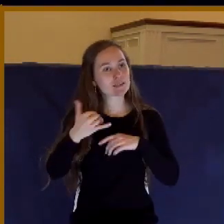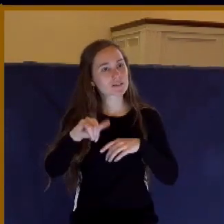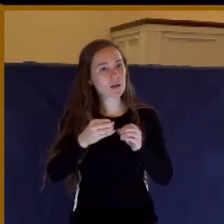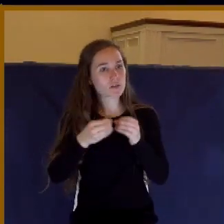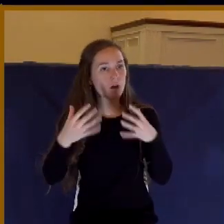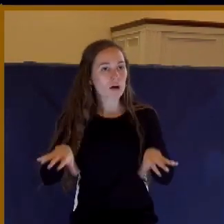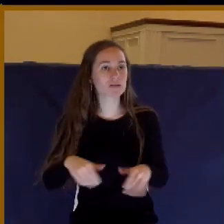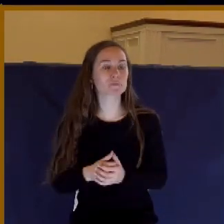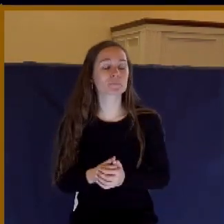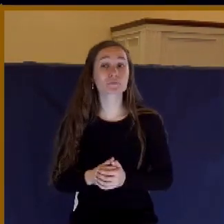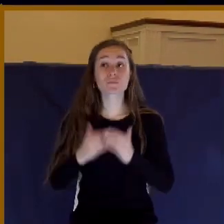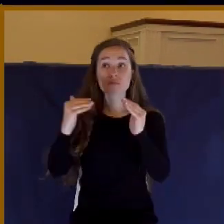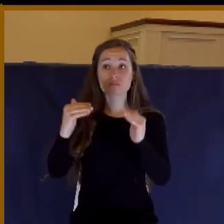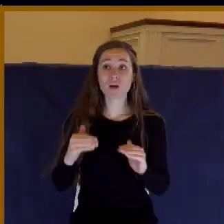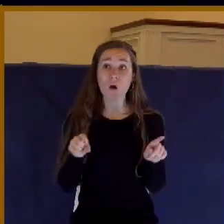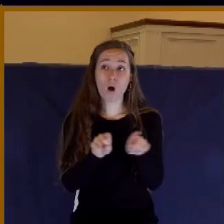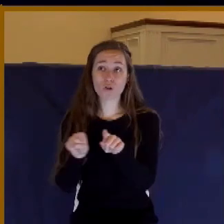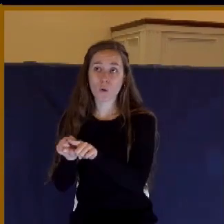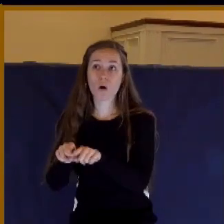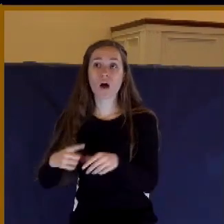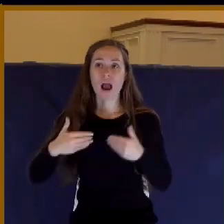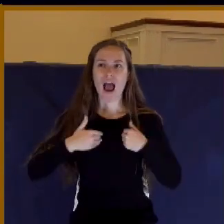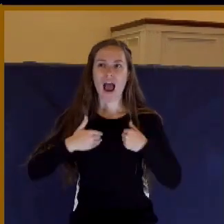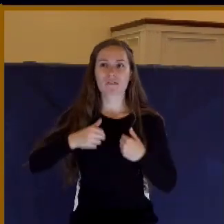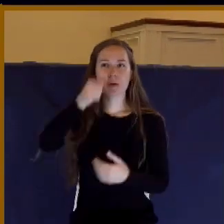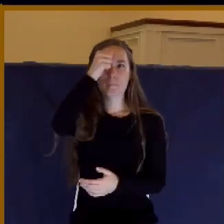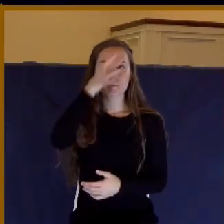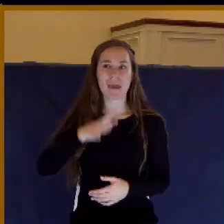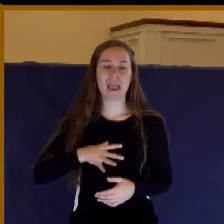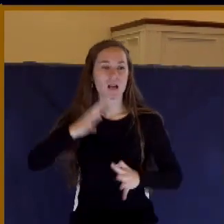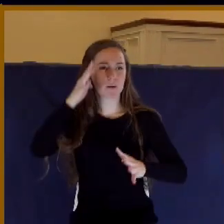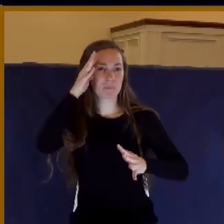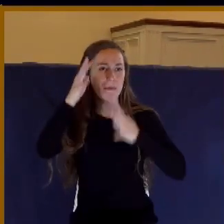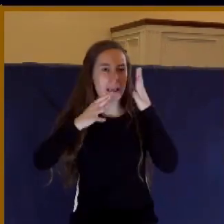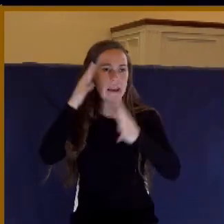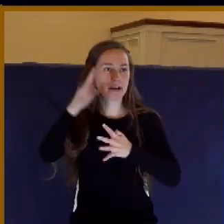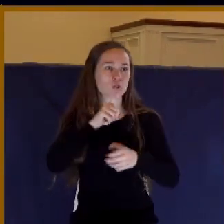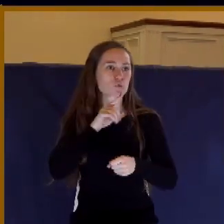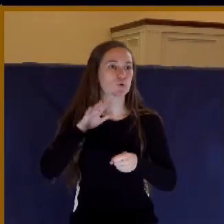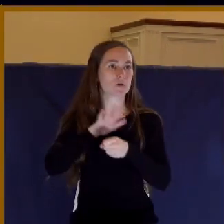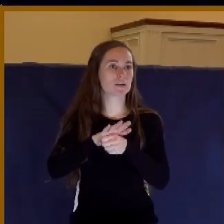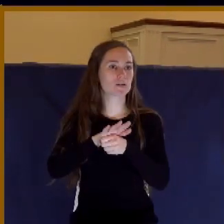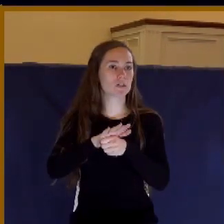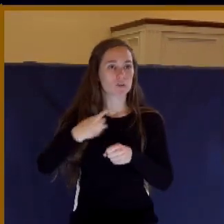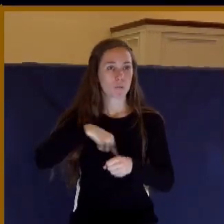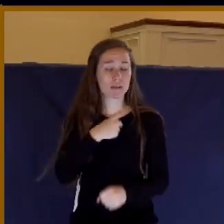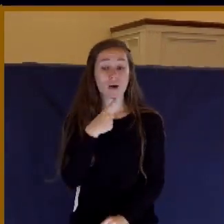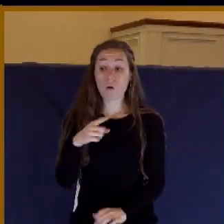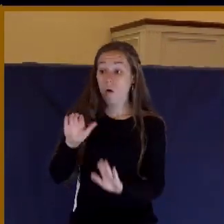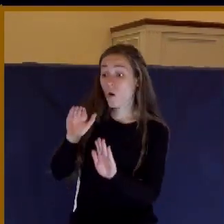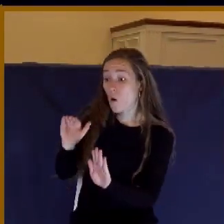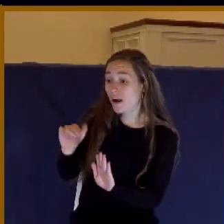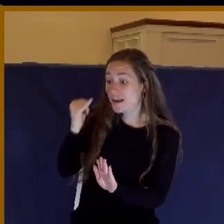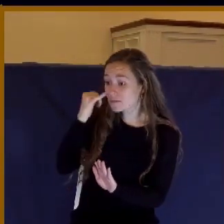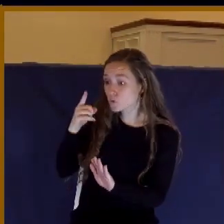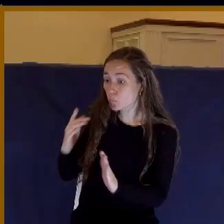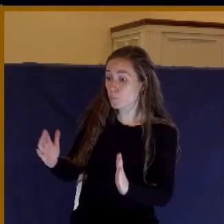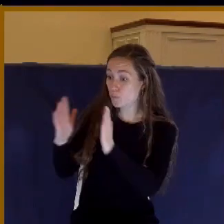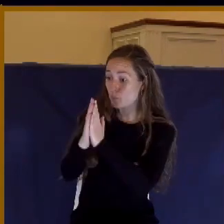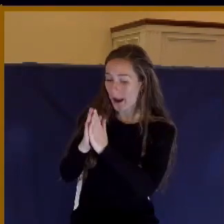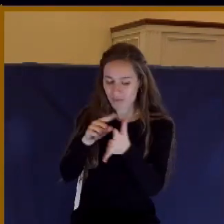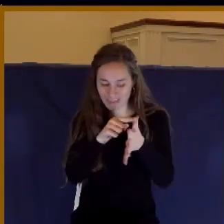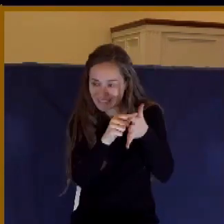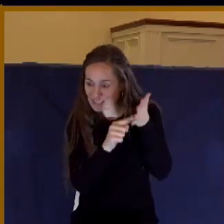their assurance of salvation as if we could do such a thing. We just say, oh, you just pray this prayer, and you write